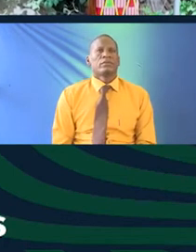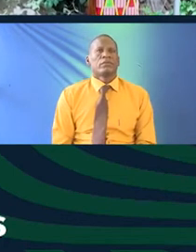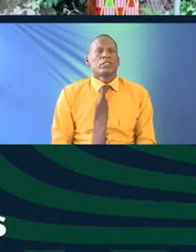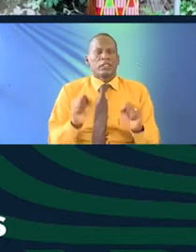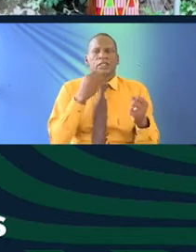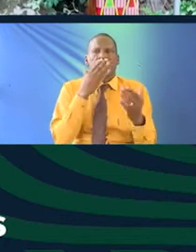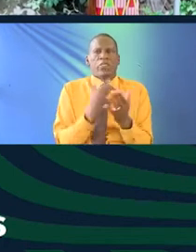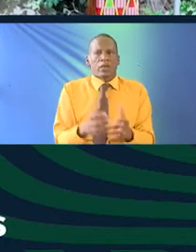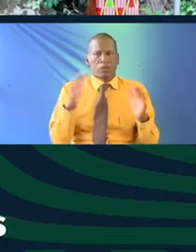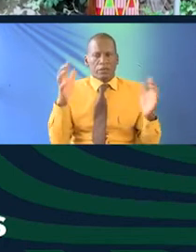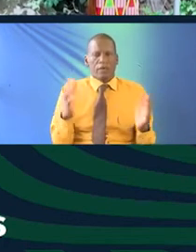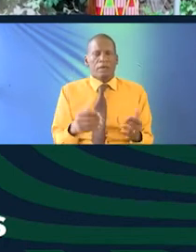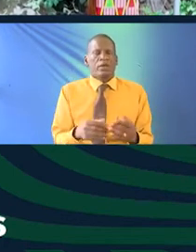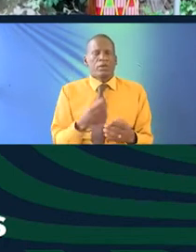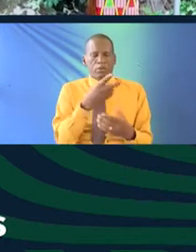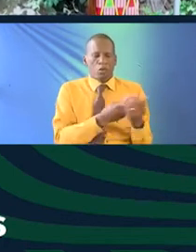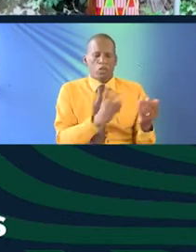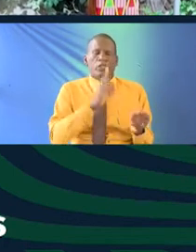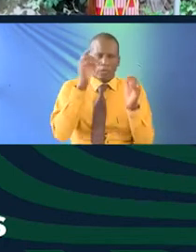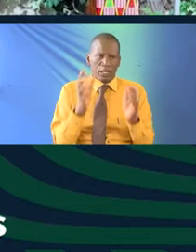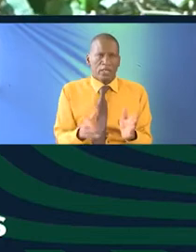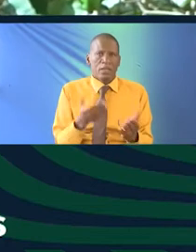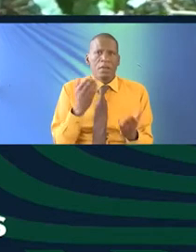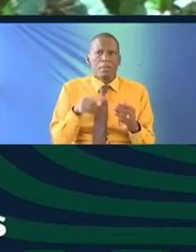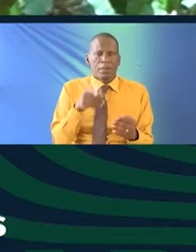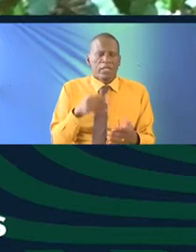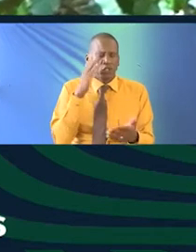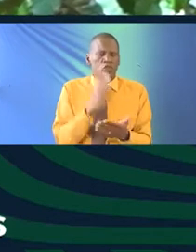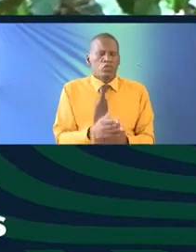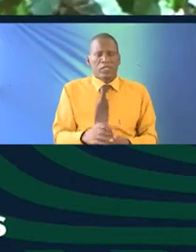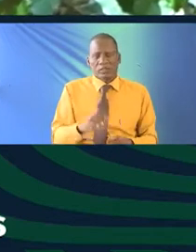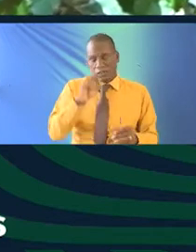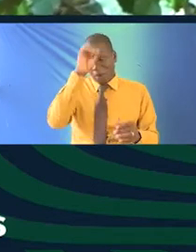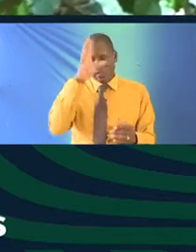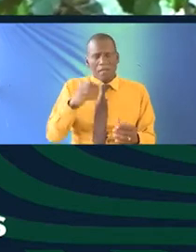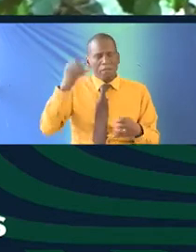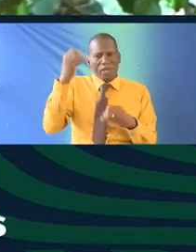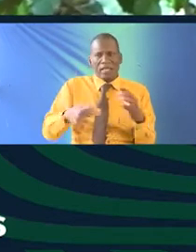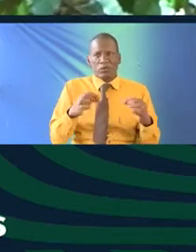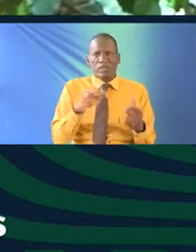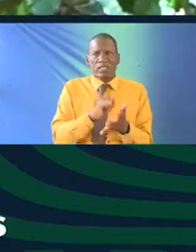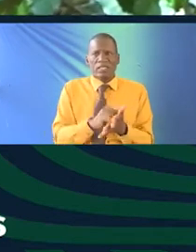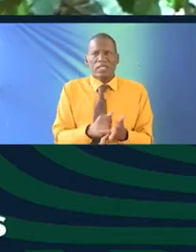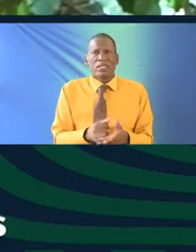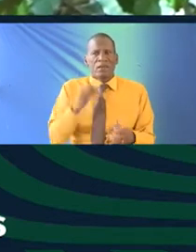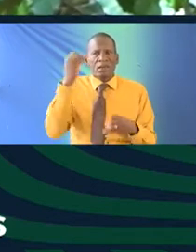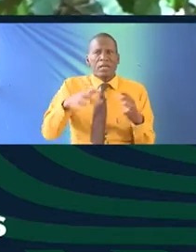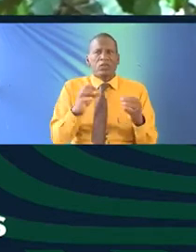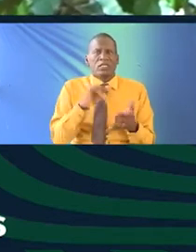yeah I mean thanks the two speakers I mean this is really fascinating my last word is that